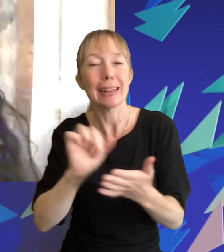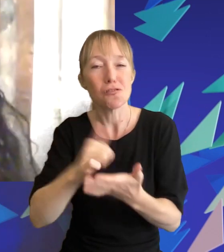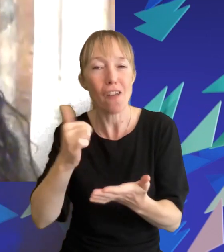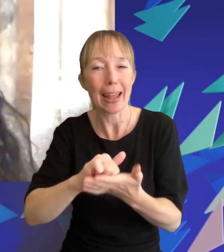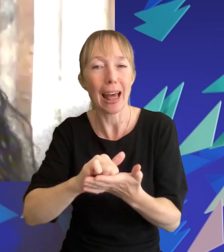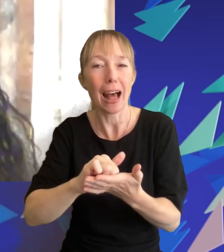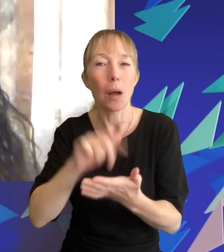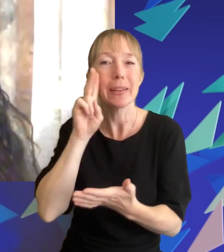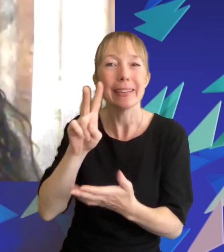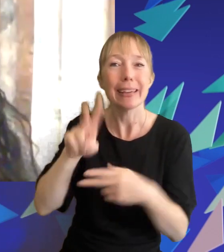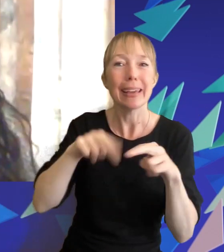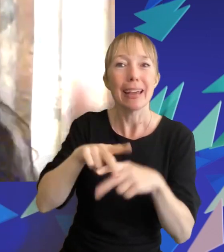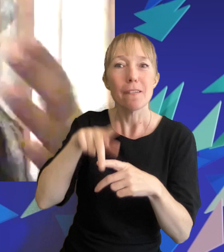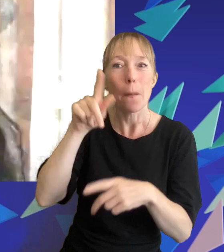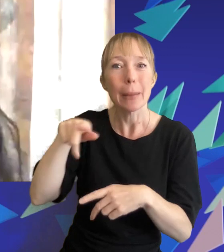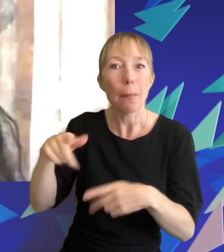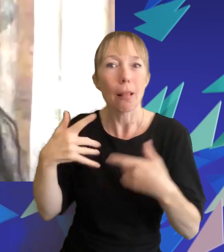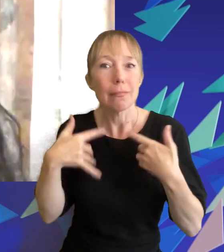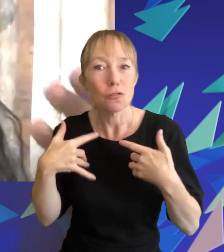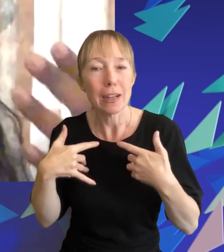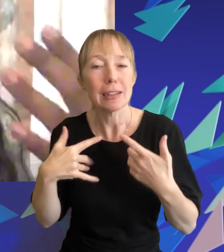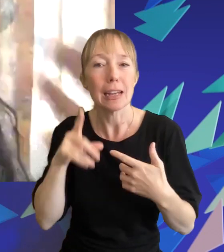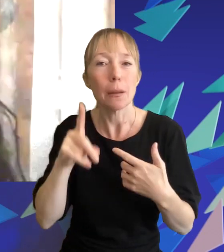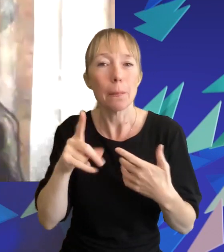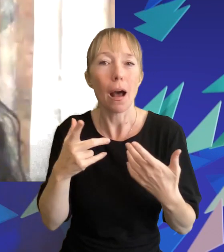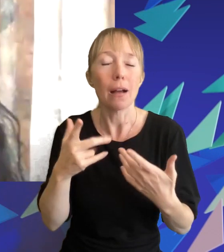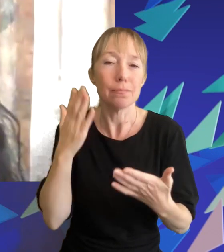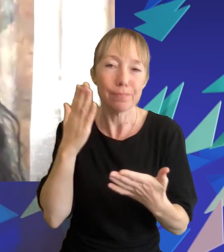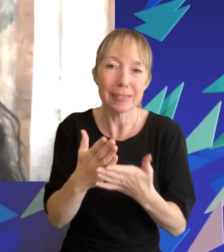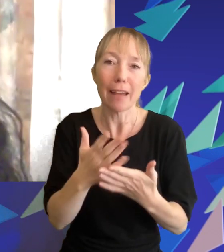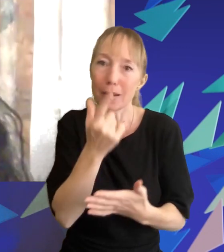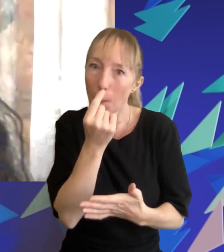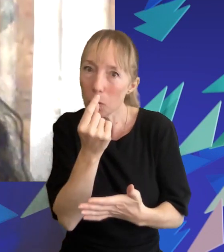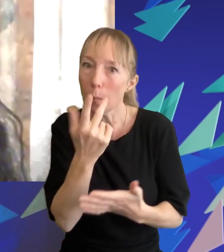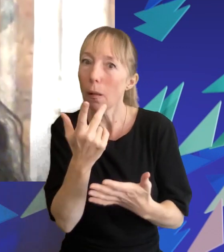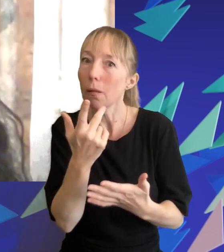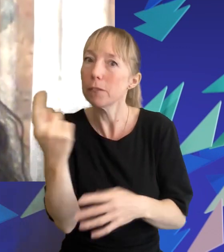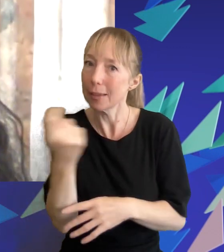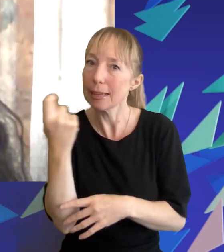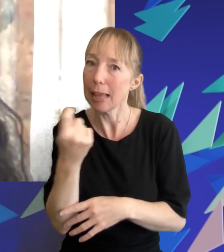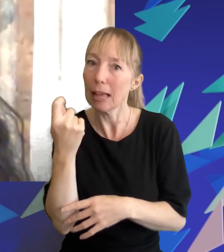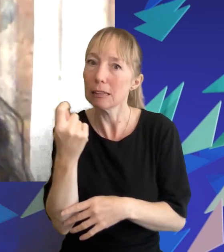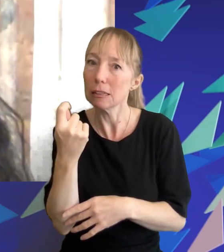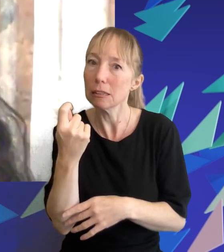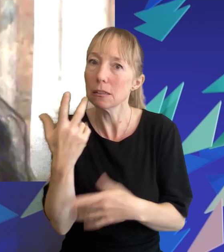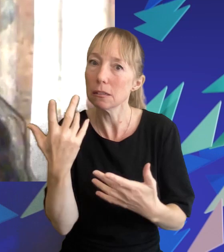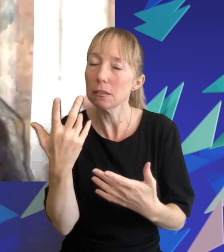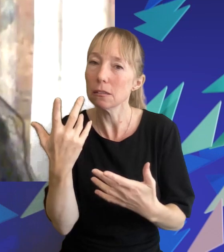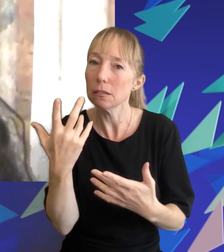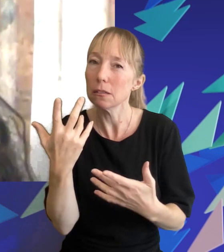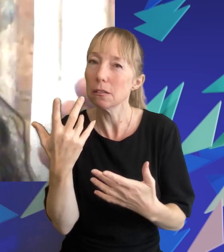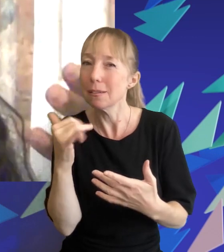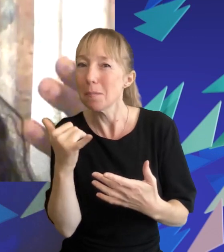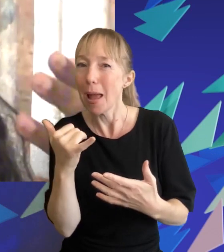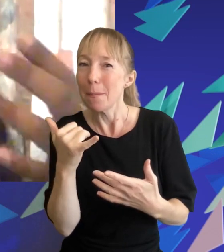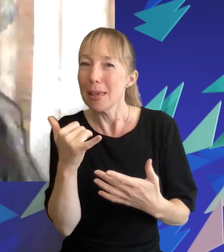see how that's well received if that makes sense but i definitely think that there is potential uh because i think maybe there is an